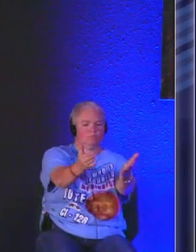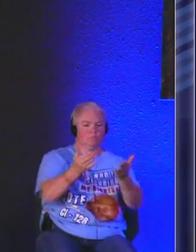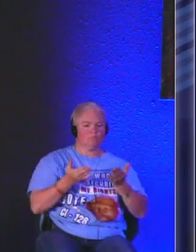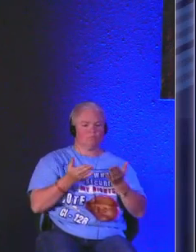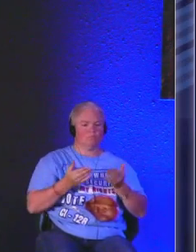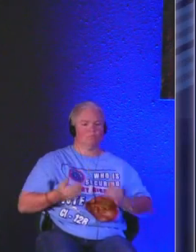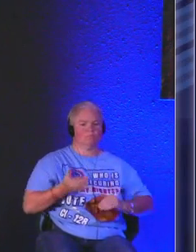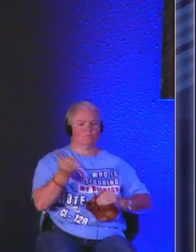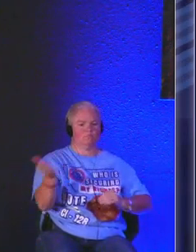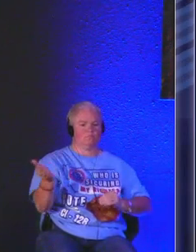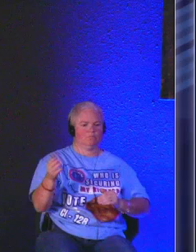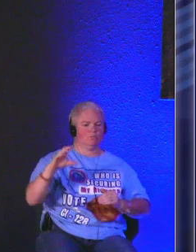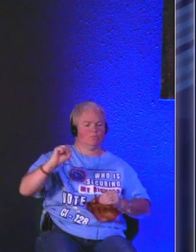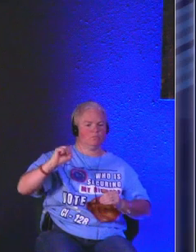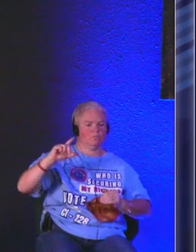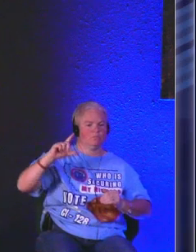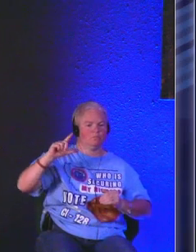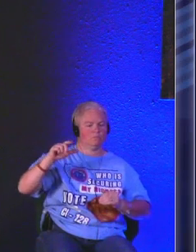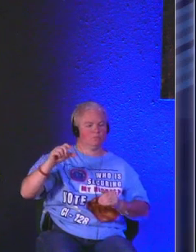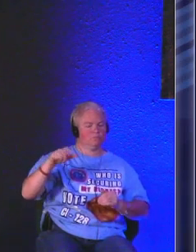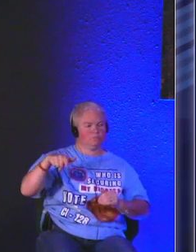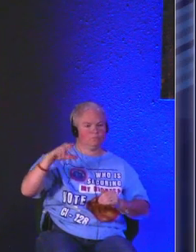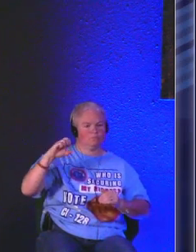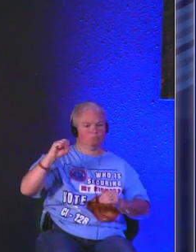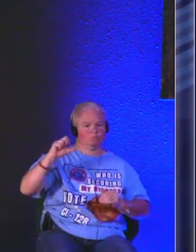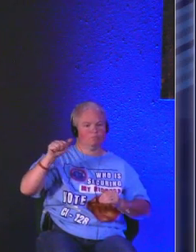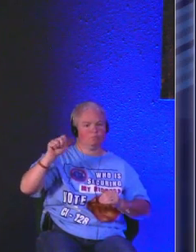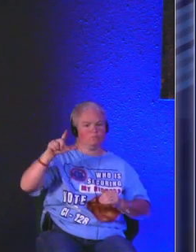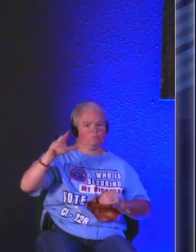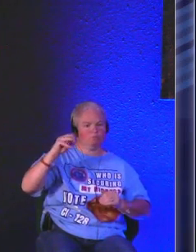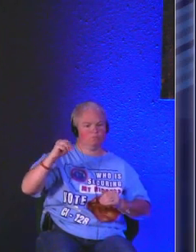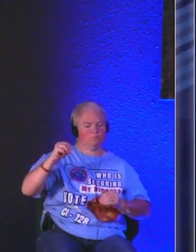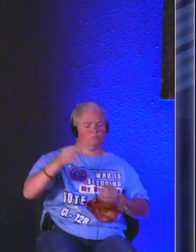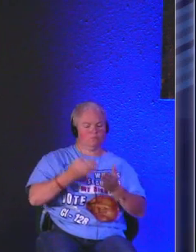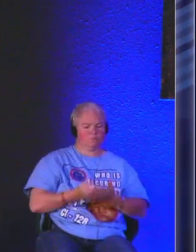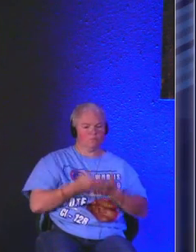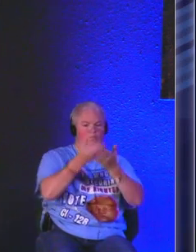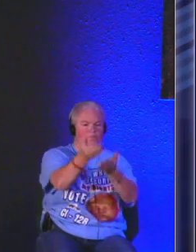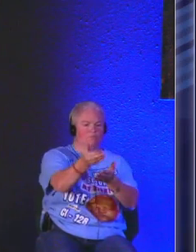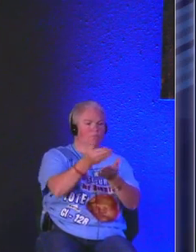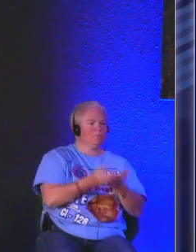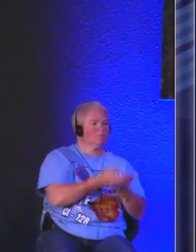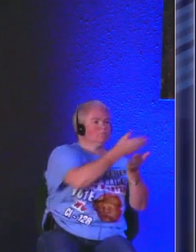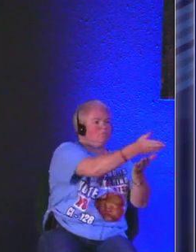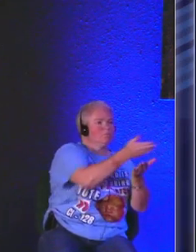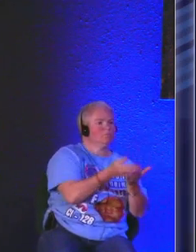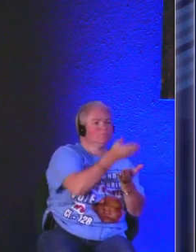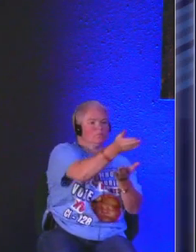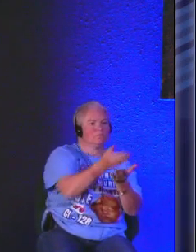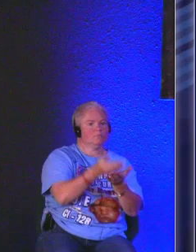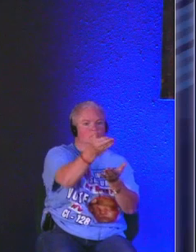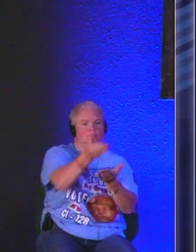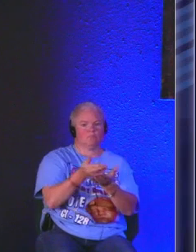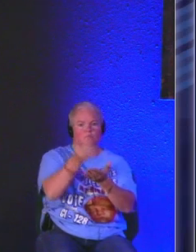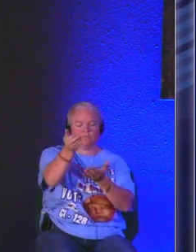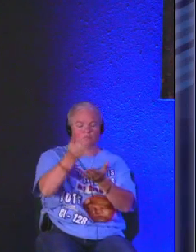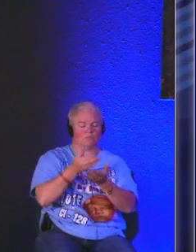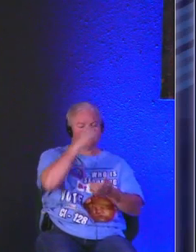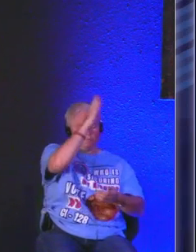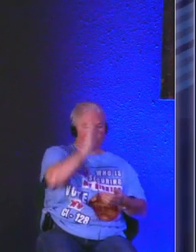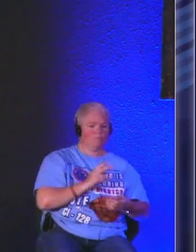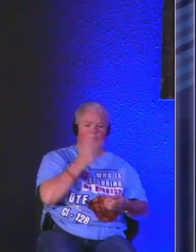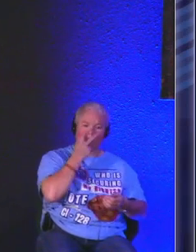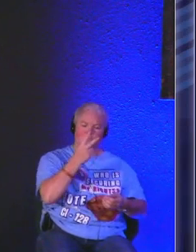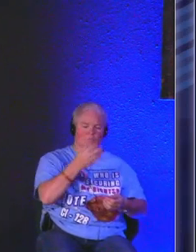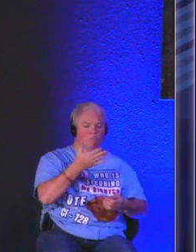accept those things that Psalms 23 is offering to each one of us see we see that